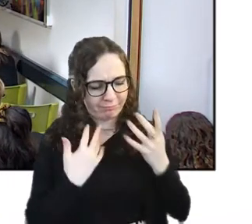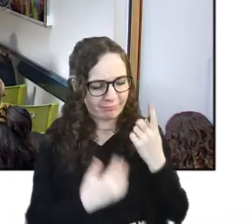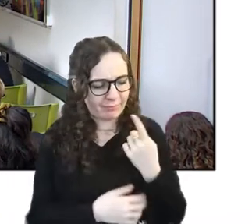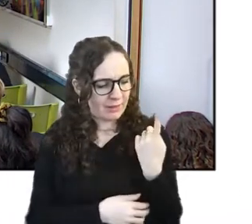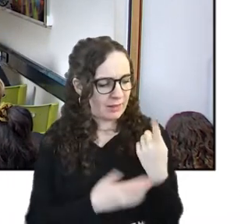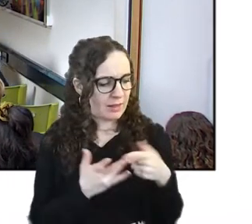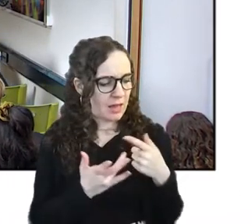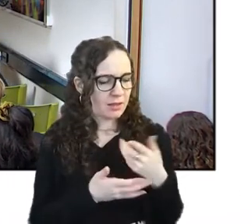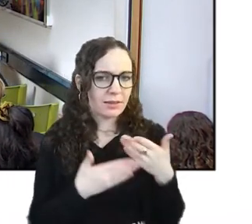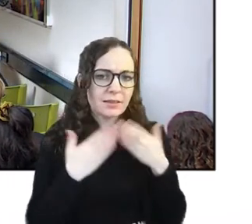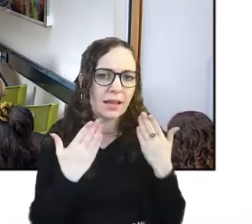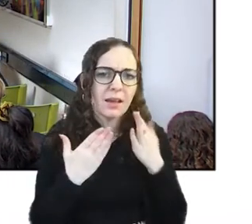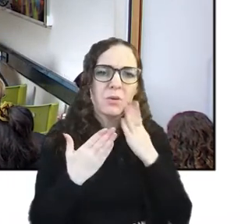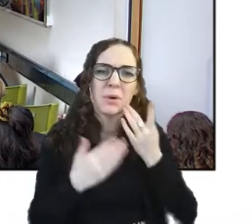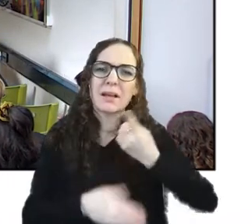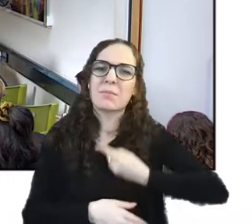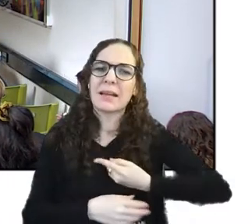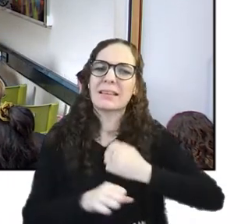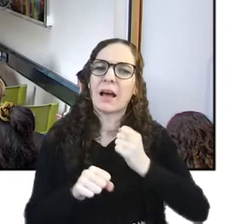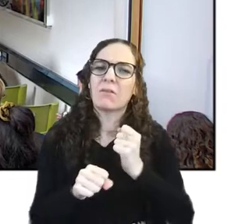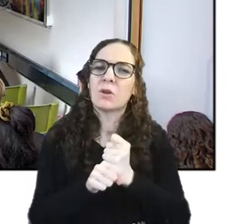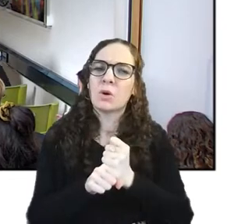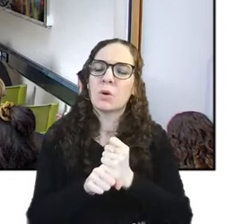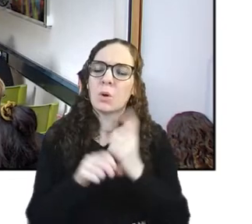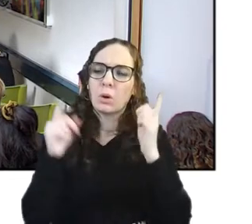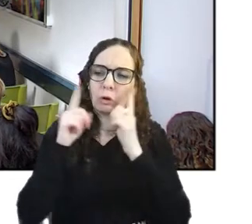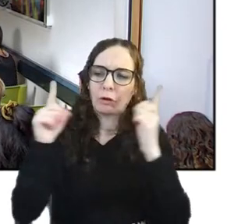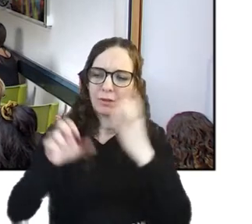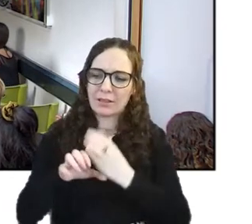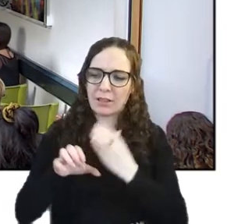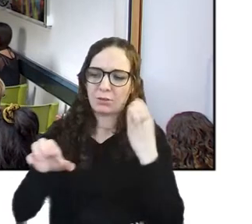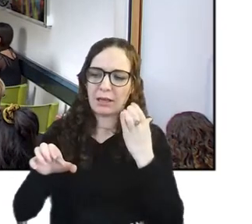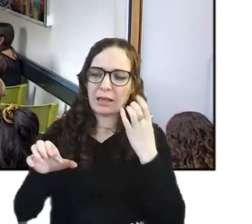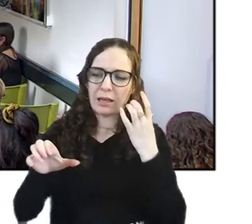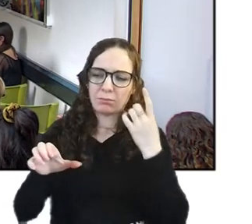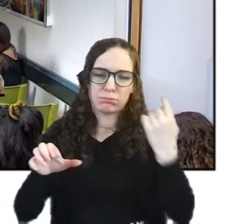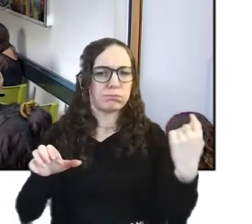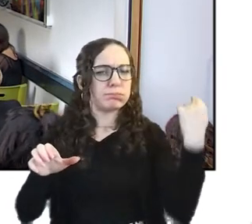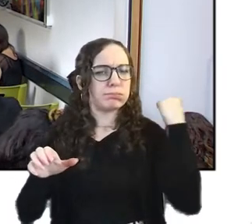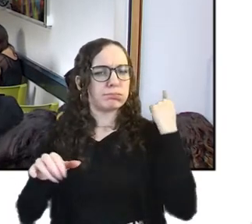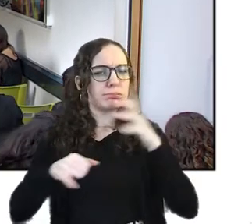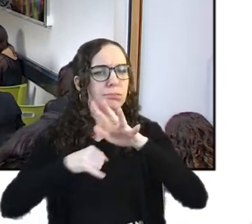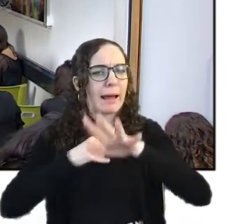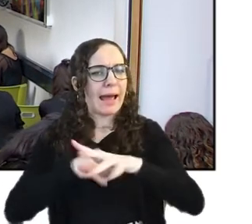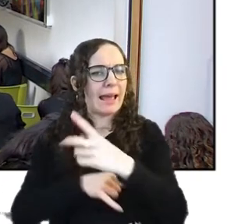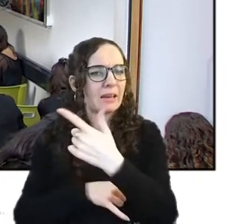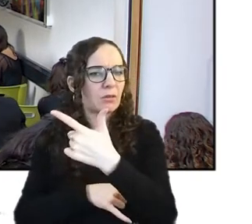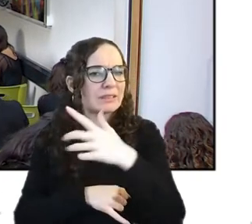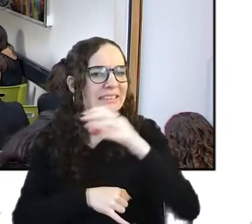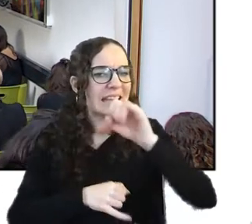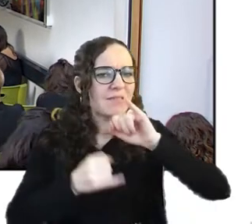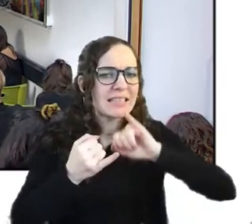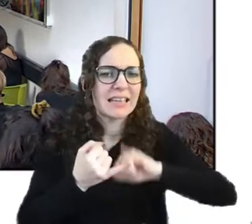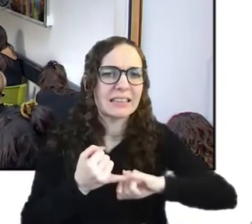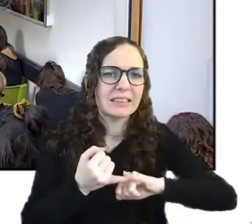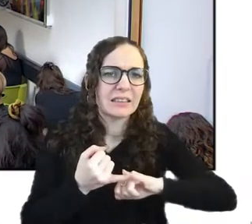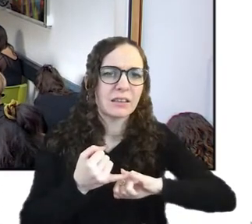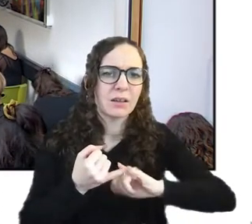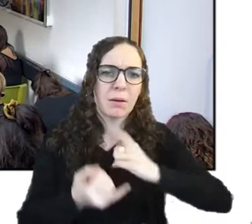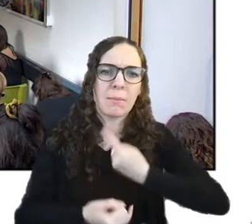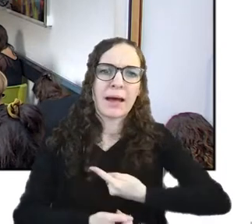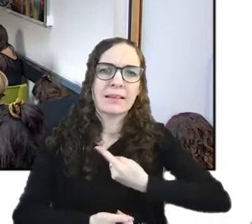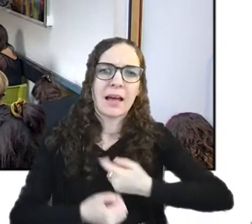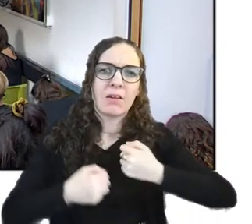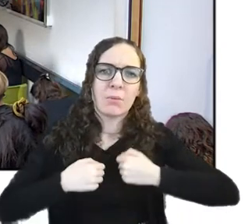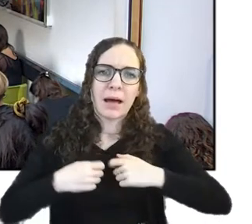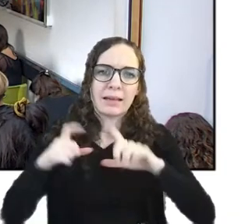university degree which was like the end of the 70s early 80s i wrote my dissertation on the zx